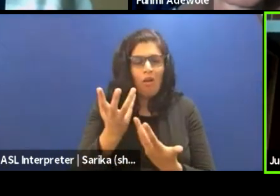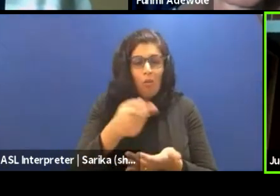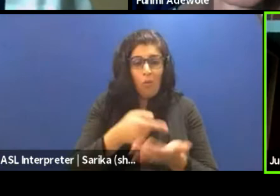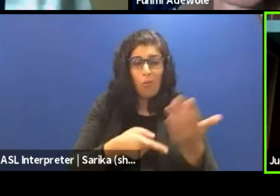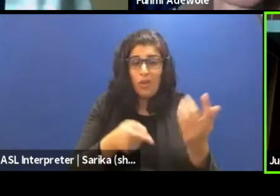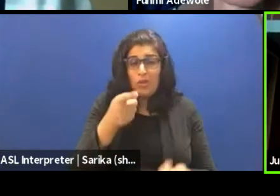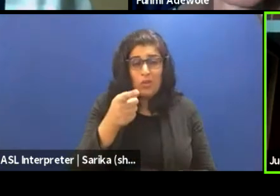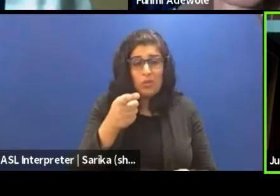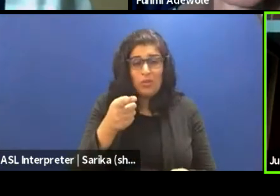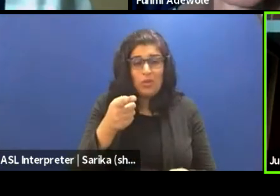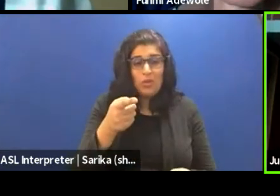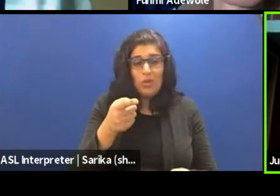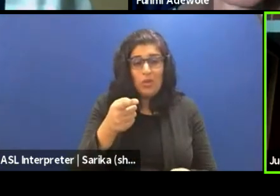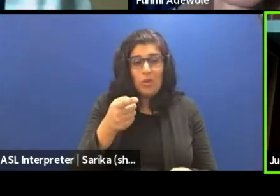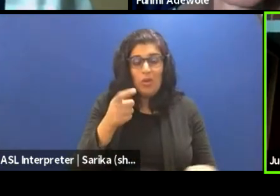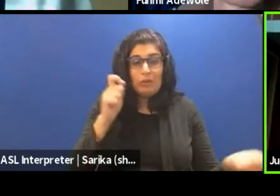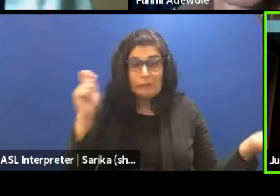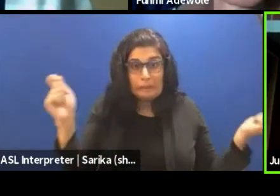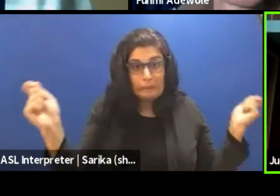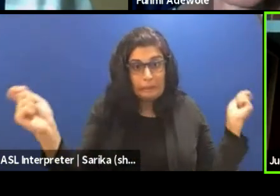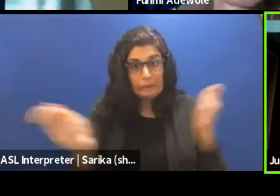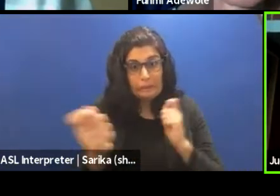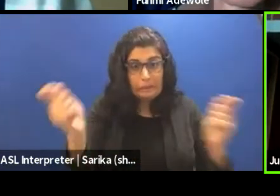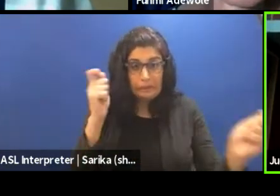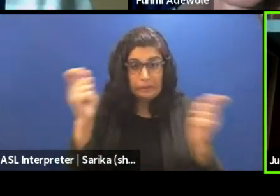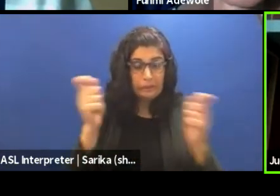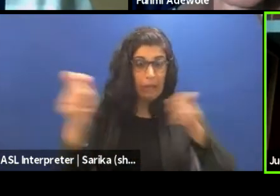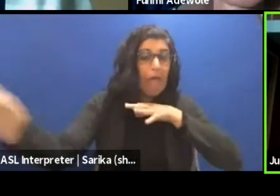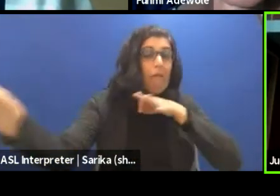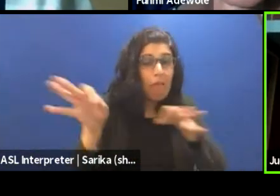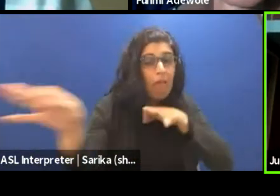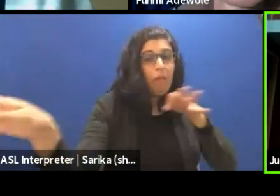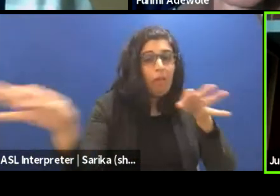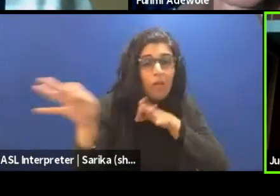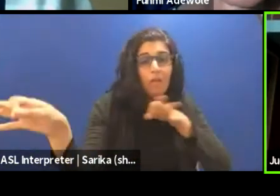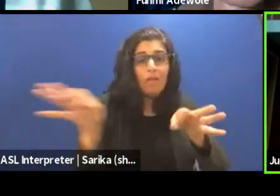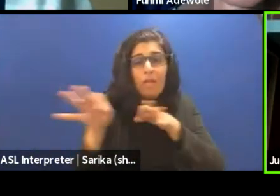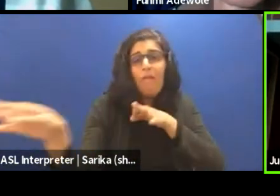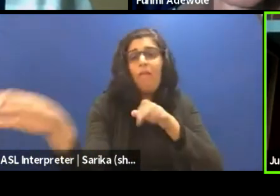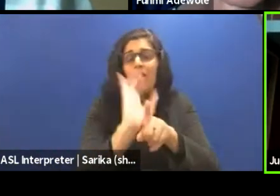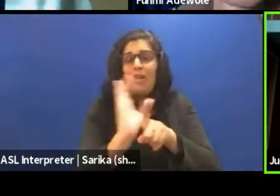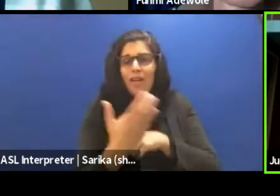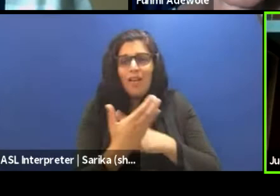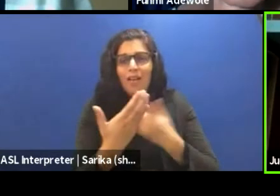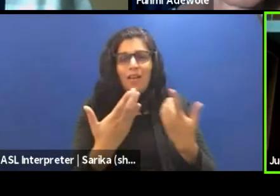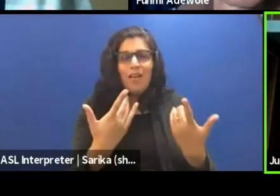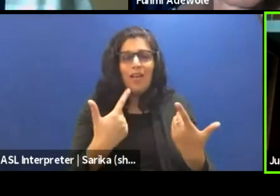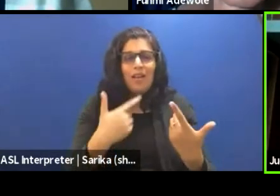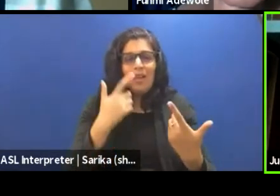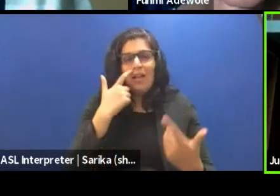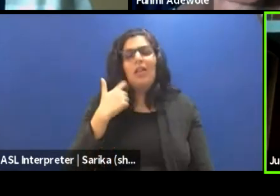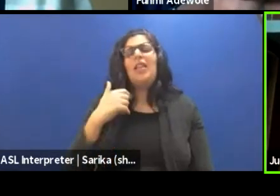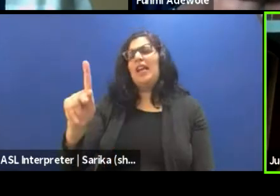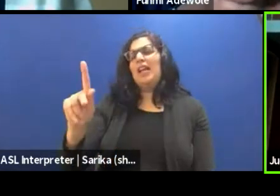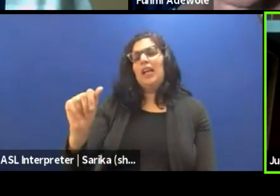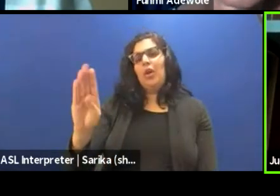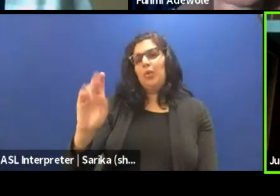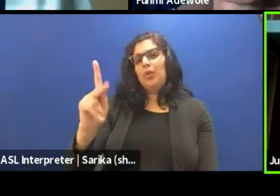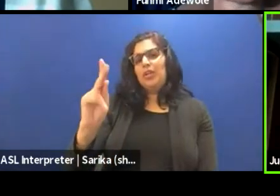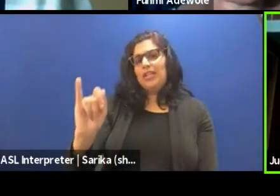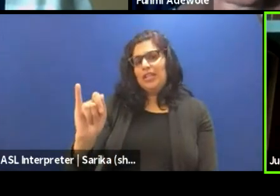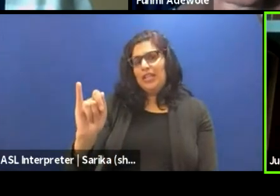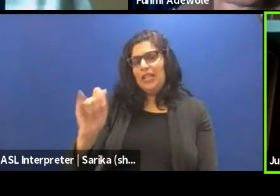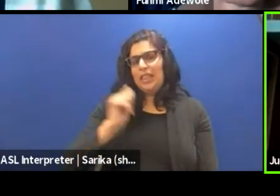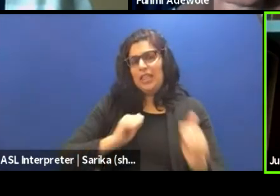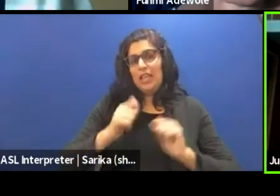do not make you always try to cuttle or explain. After all, we embrace Kabuki theater from Japan